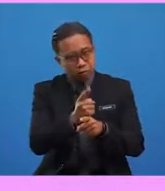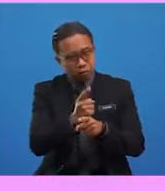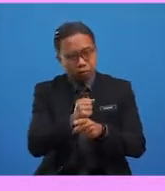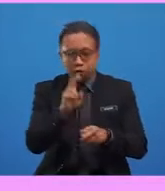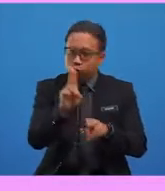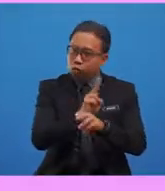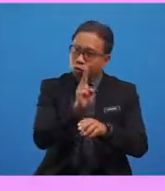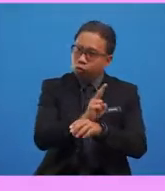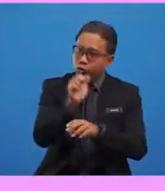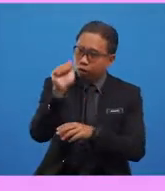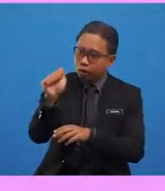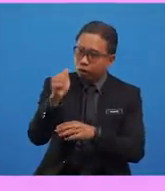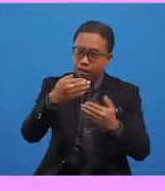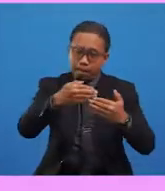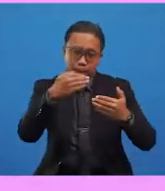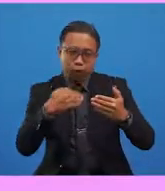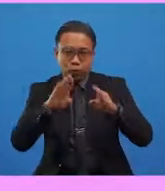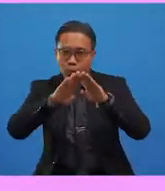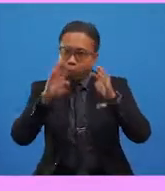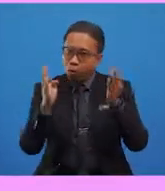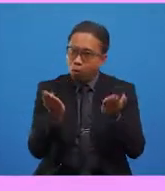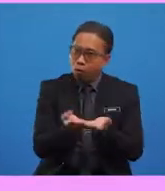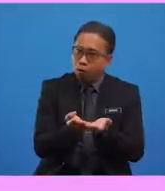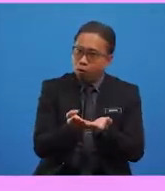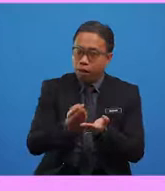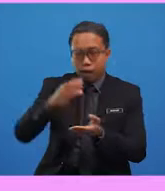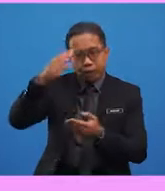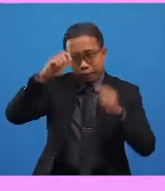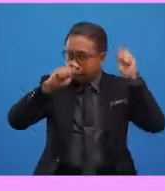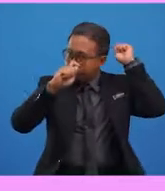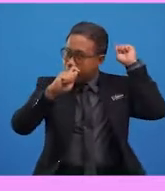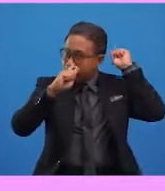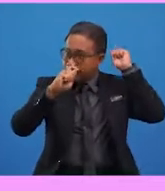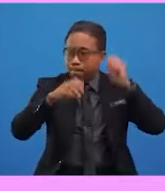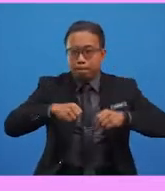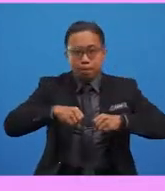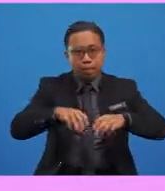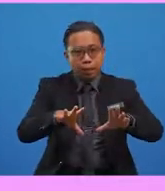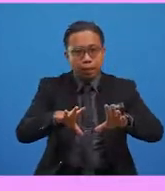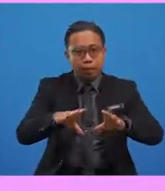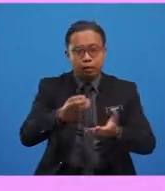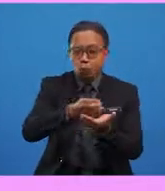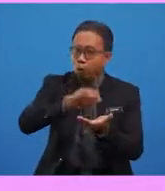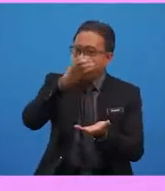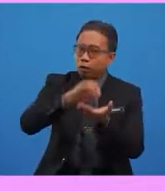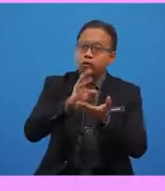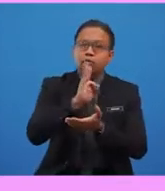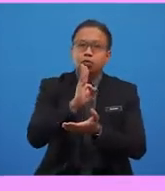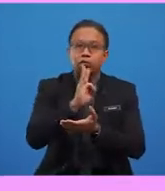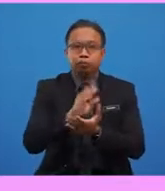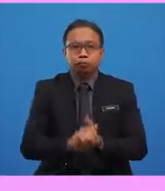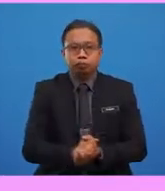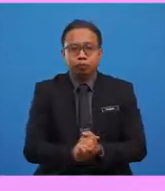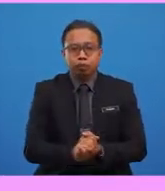used a before ball, cap, mat, and water bottle. I